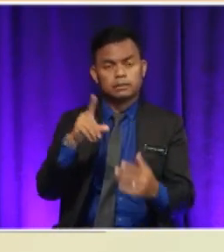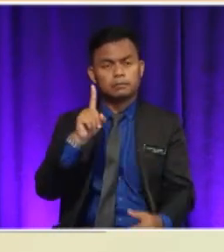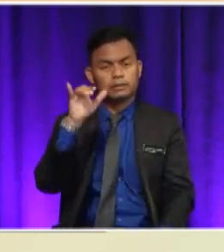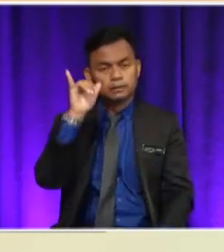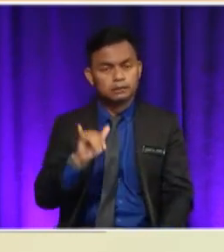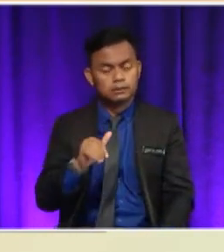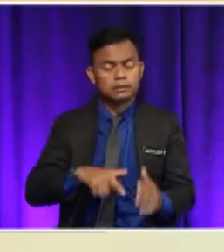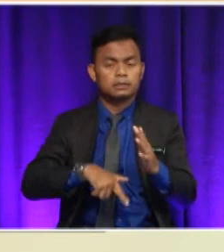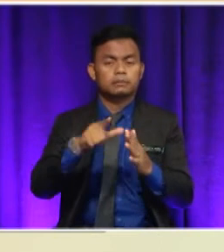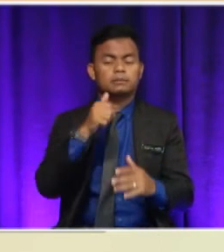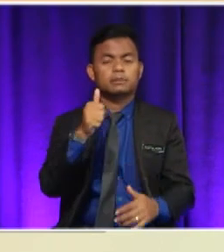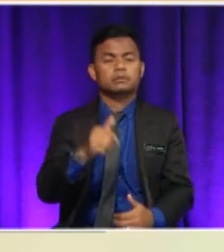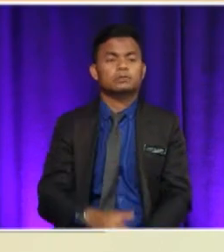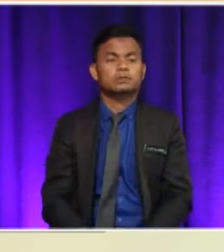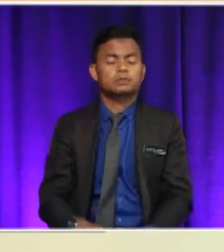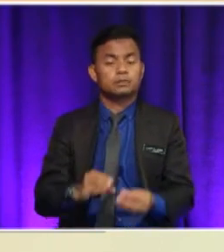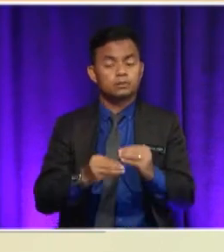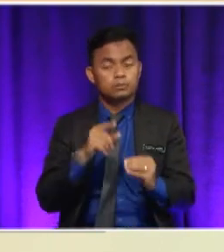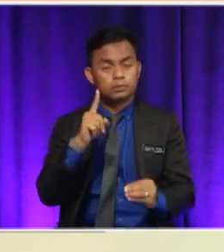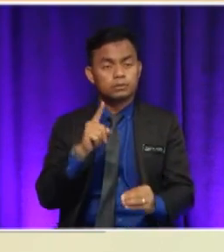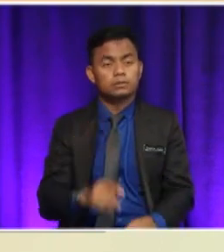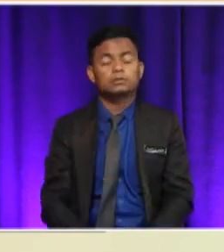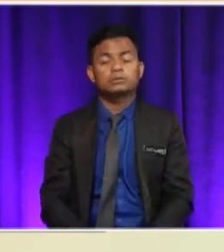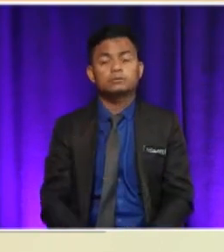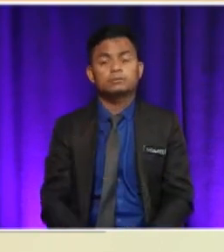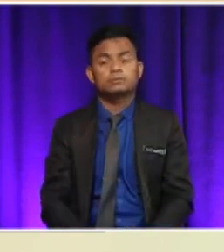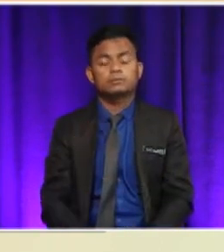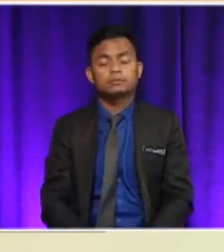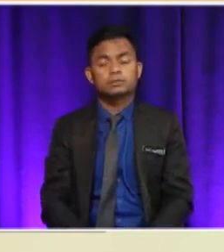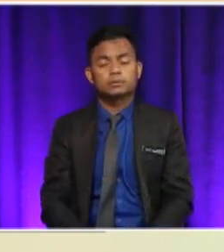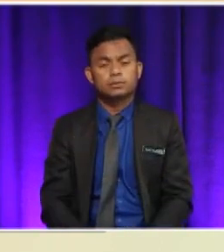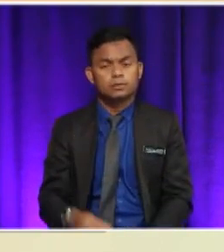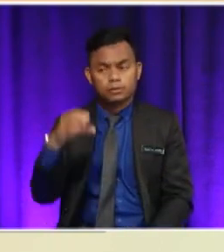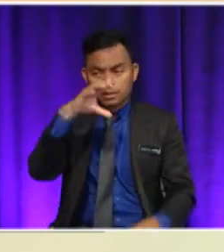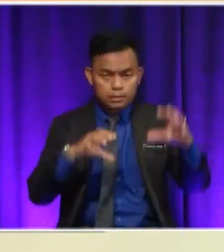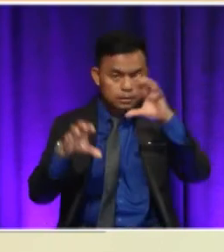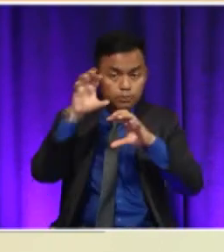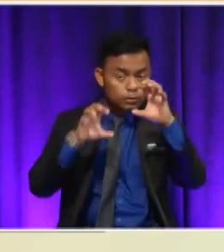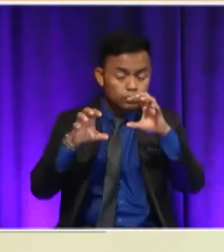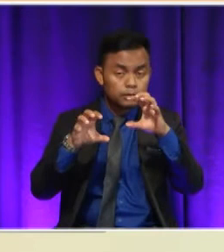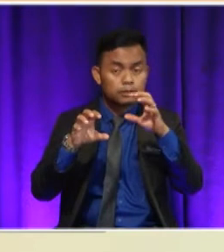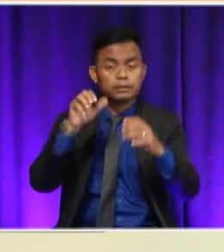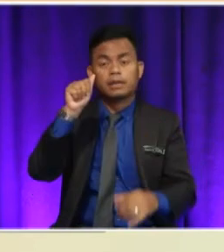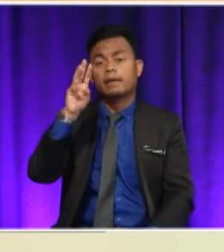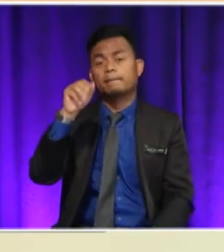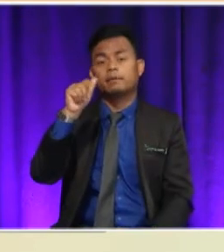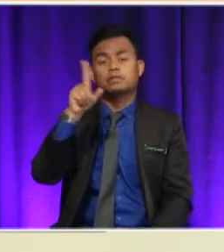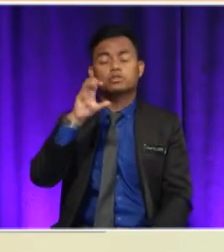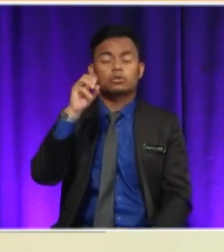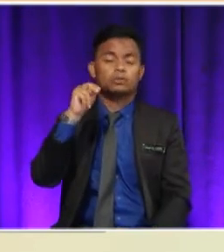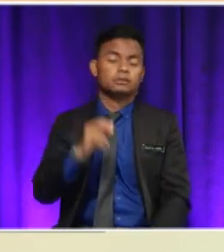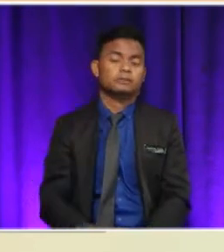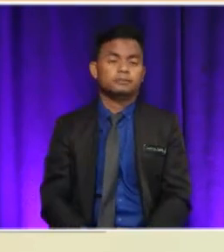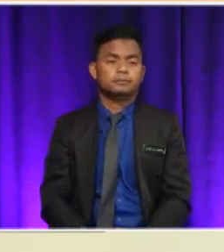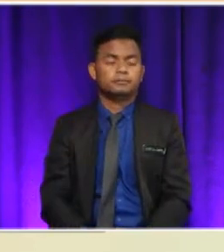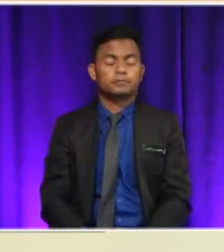first, we have the option A, exploring the Amazon at Stafford's amazing journey across the Amazon